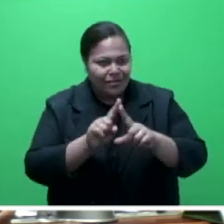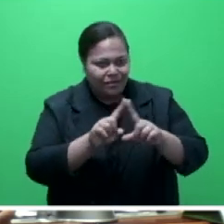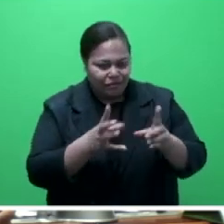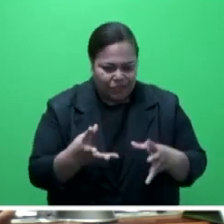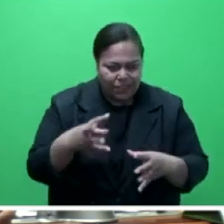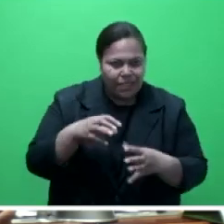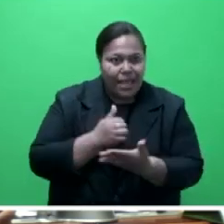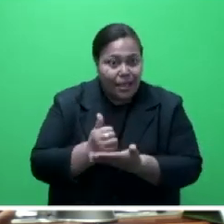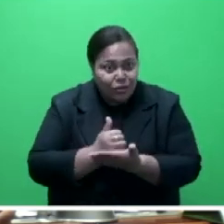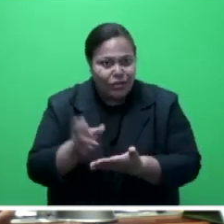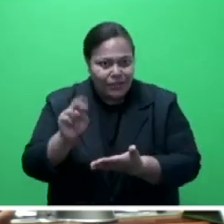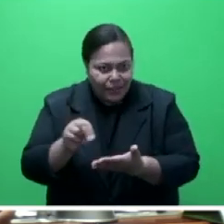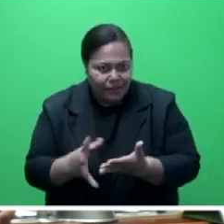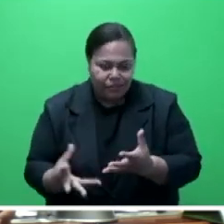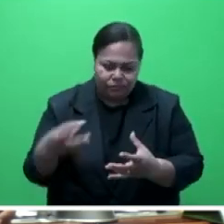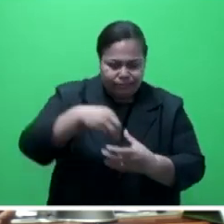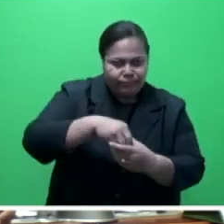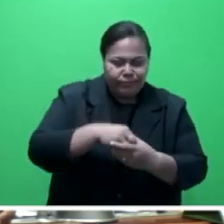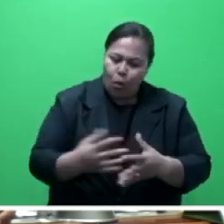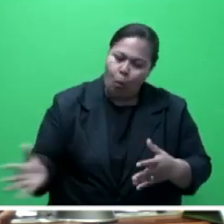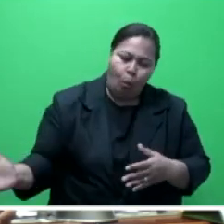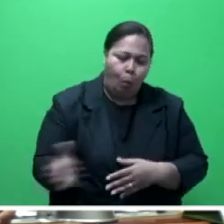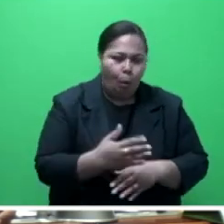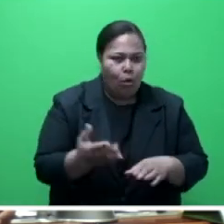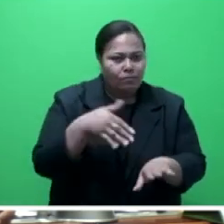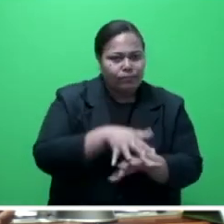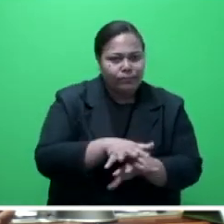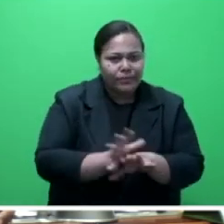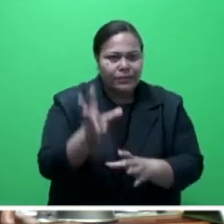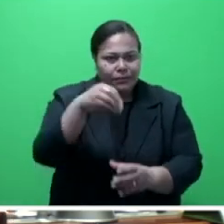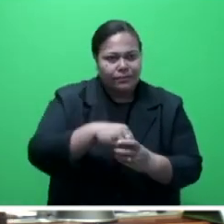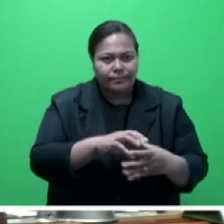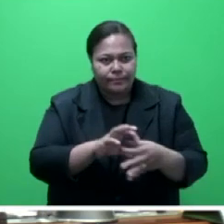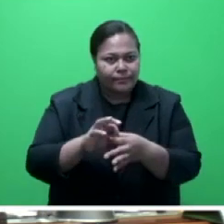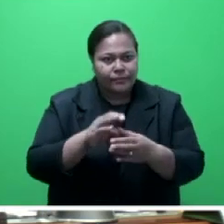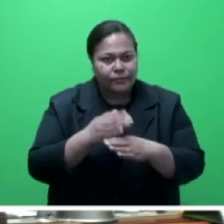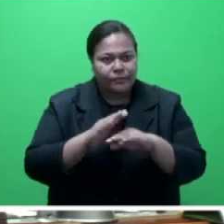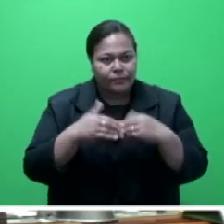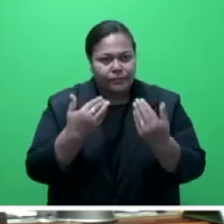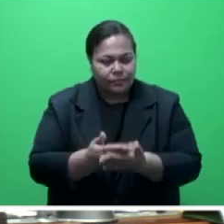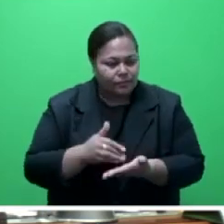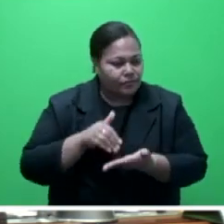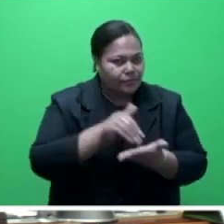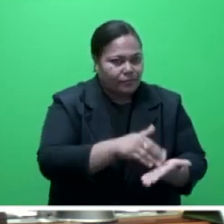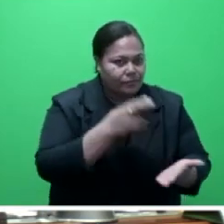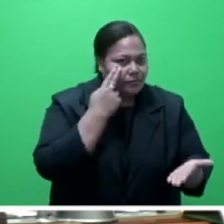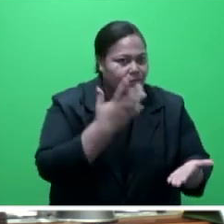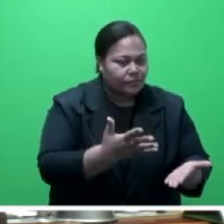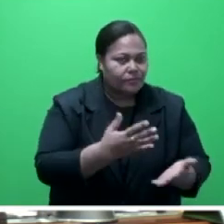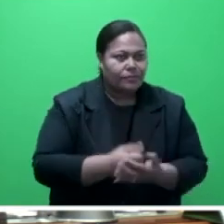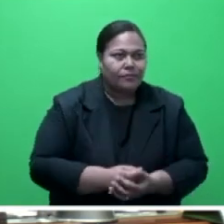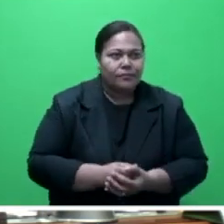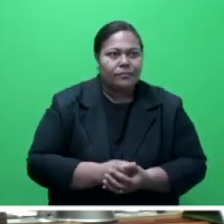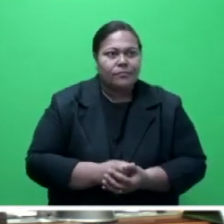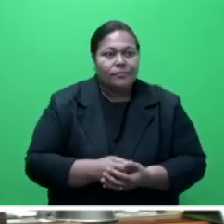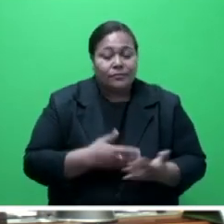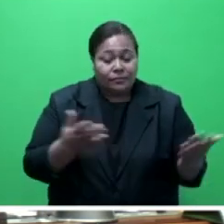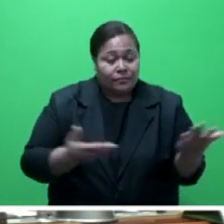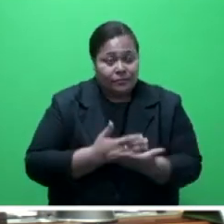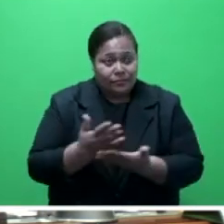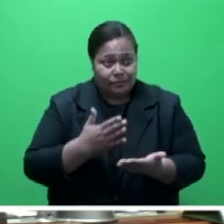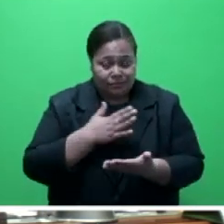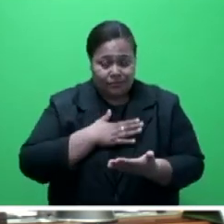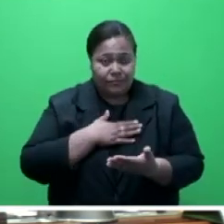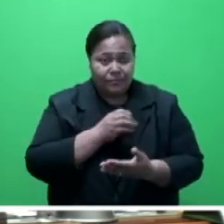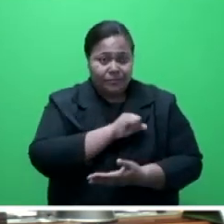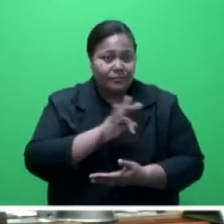biodiversity integrated into planning and decision-making processes. Mr Speaker said, I had a discussion with our staff in the Ministry of Environment